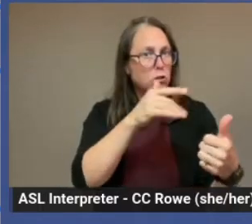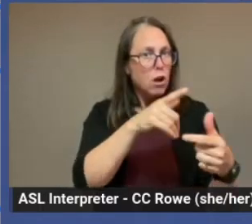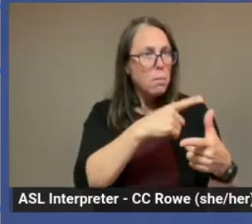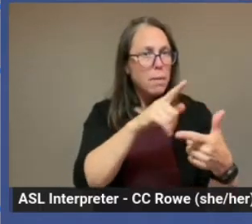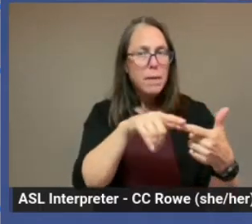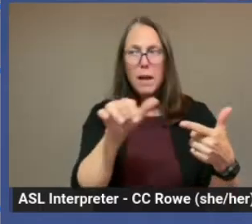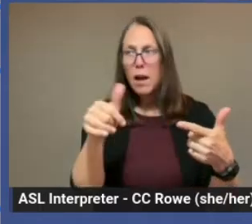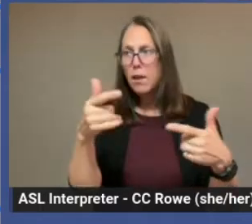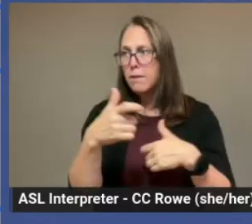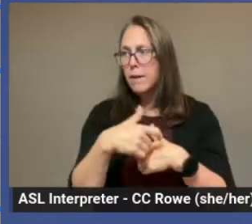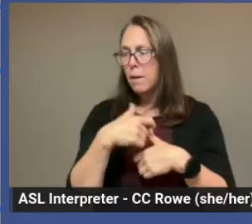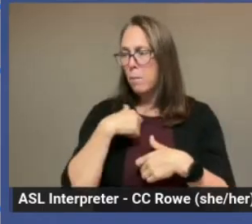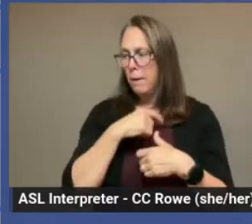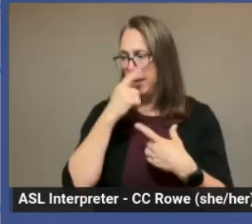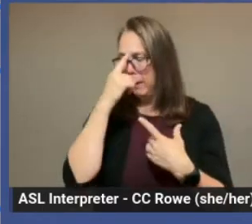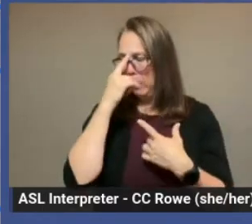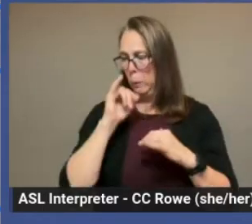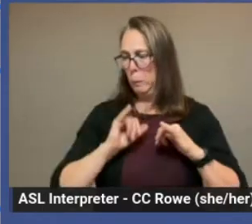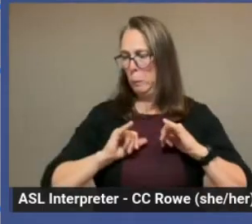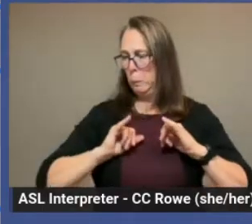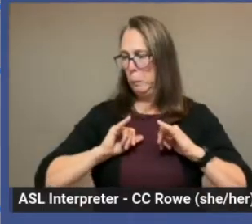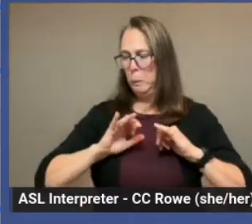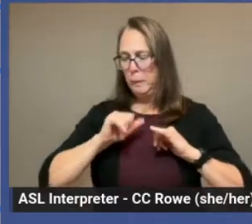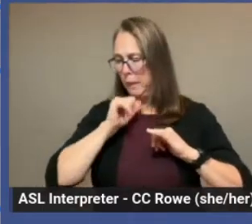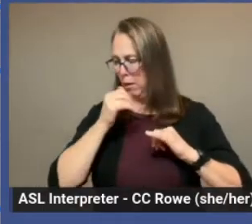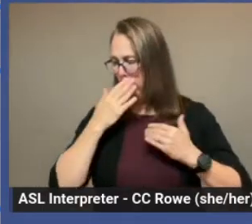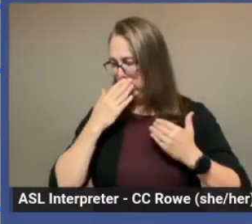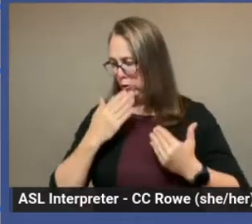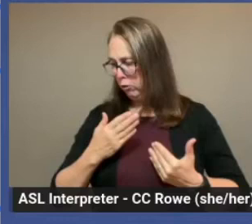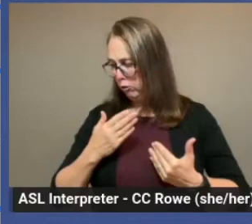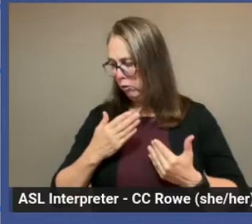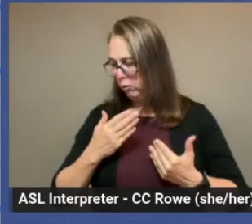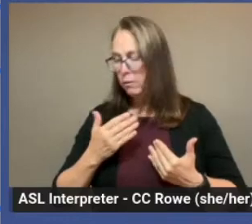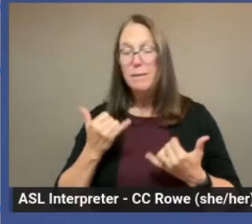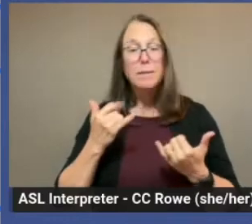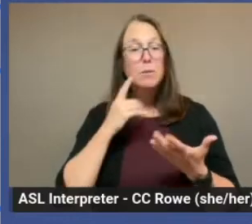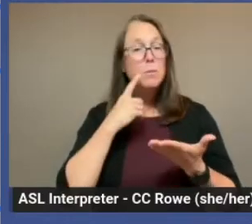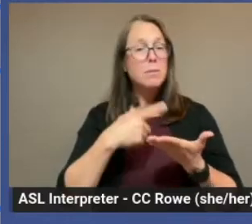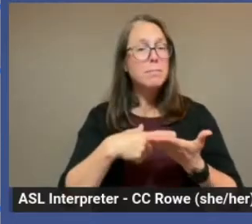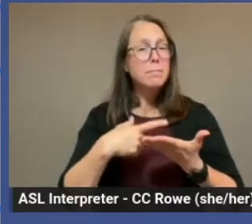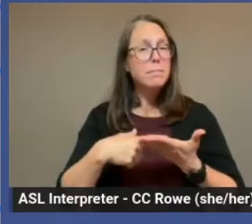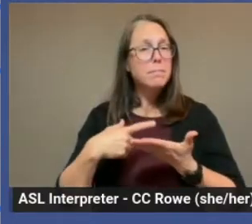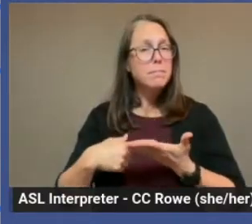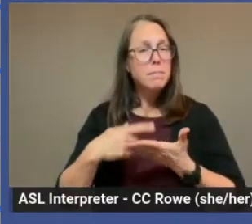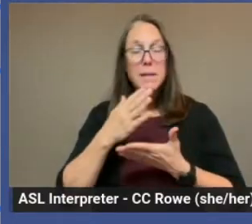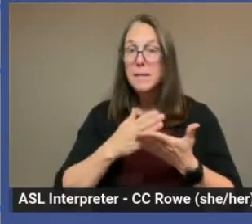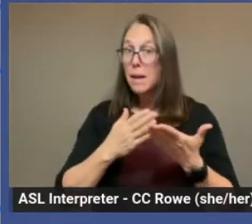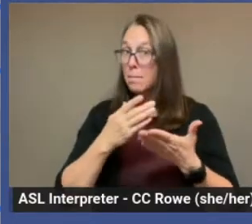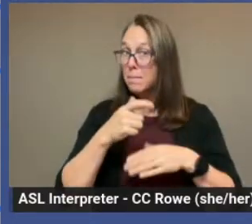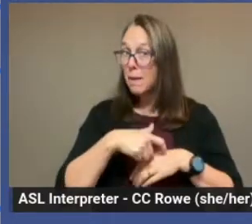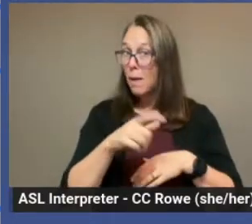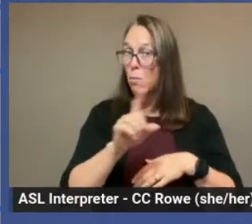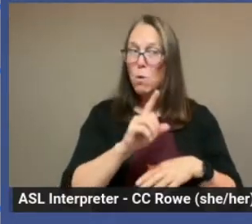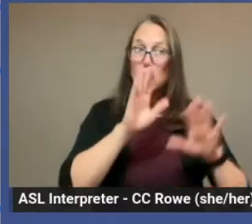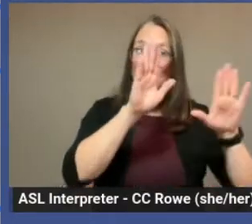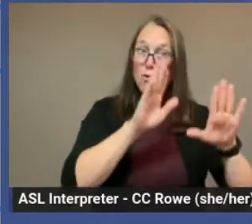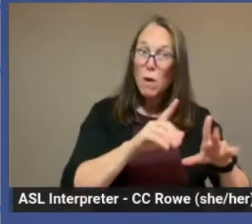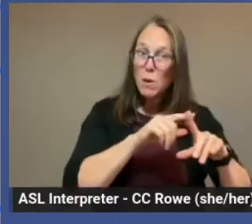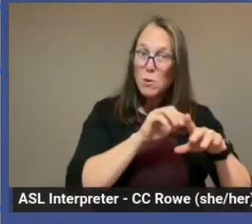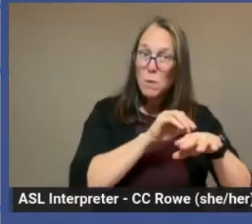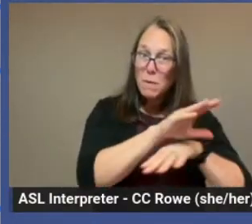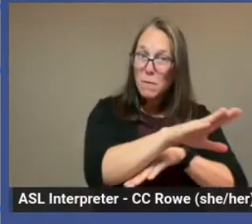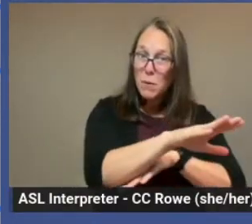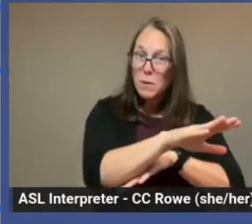that didn't work so well. So let's go over some times where it's great to be an influencer and